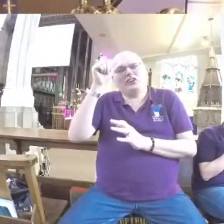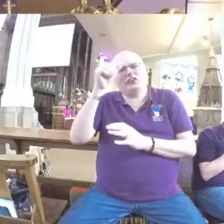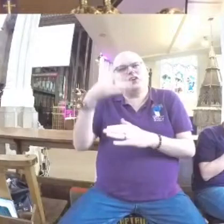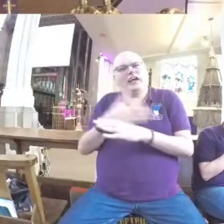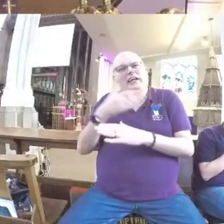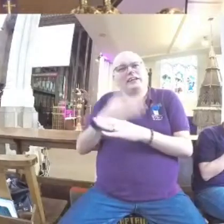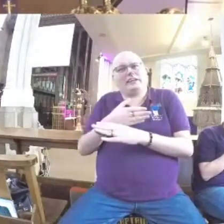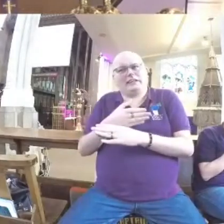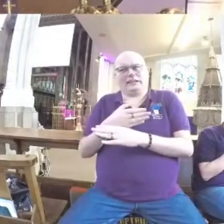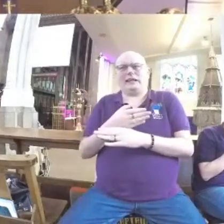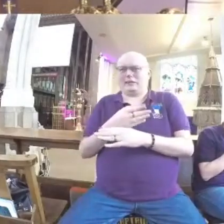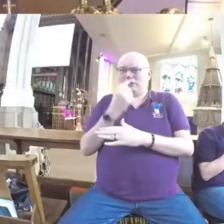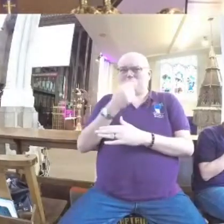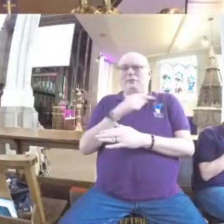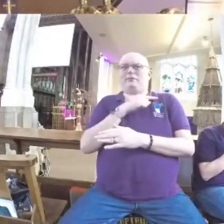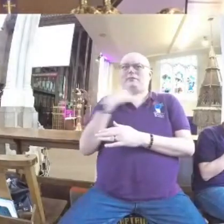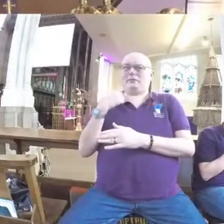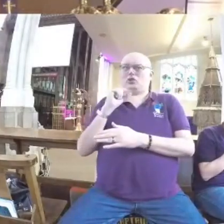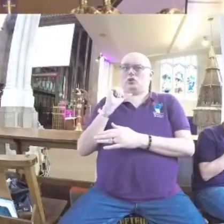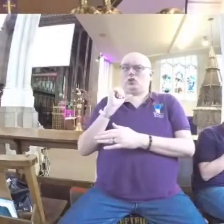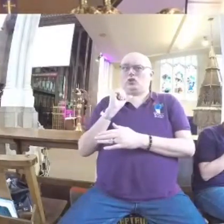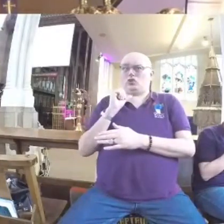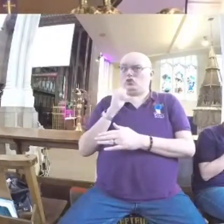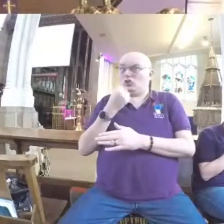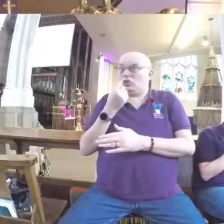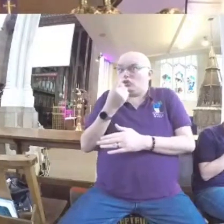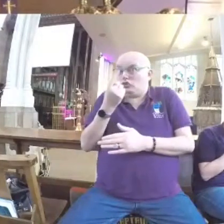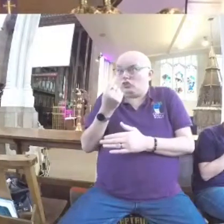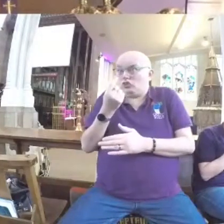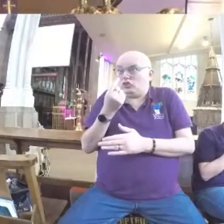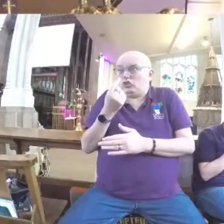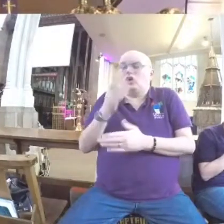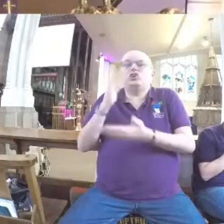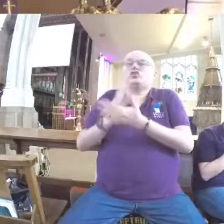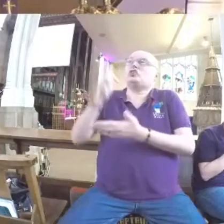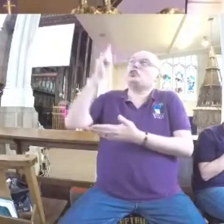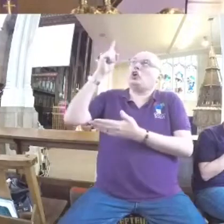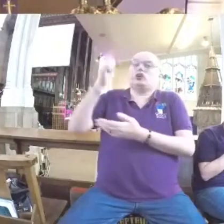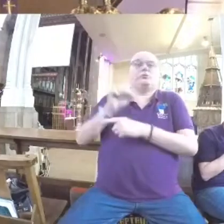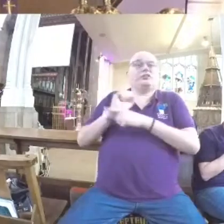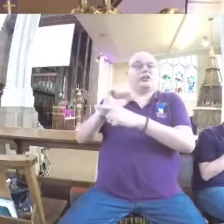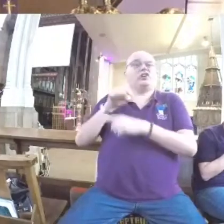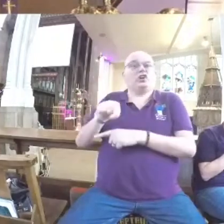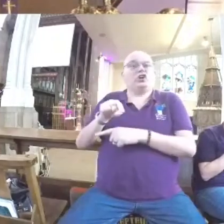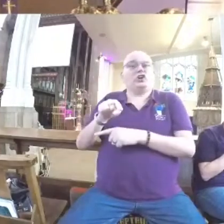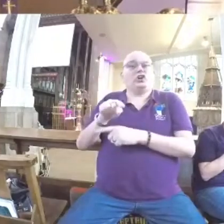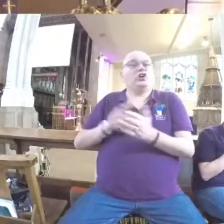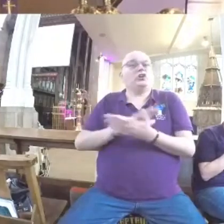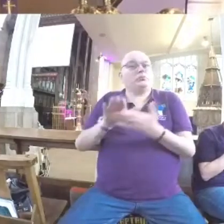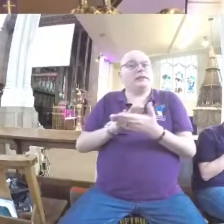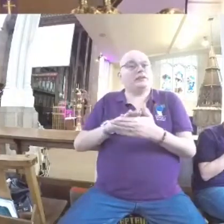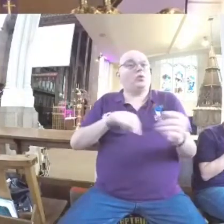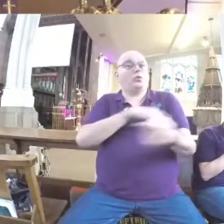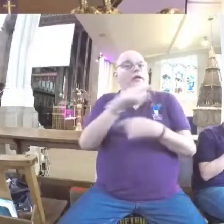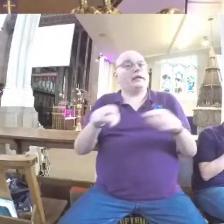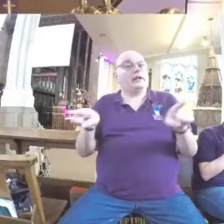actions could cost her a life. She trusted God to keep her safe. In so doing, she showed us that we too